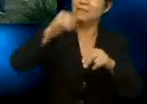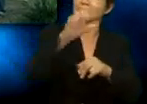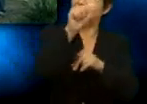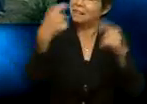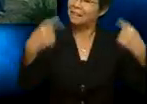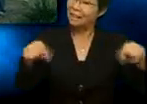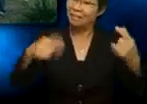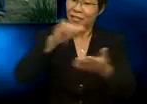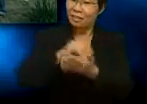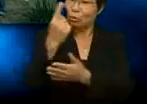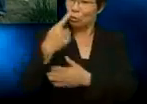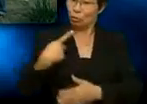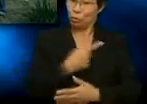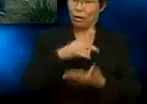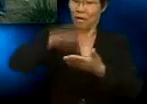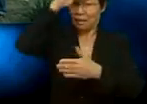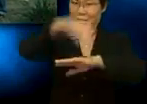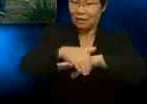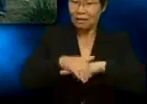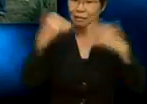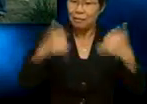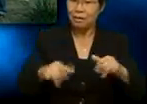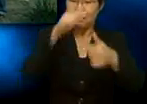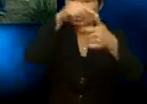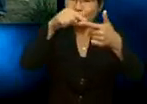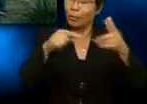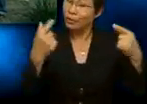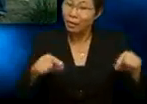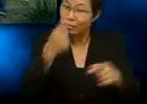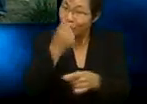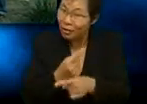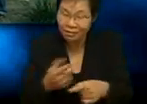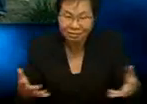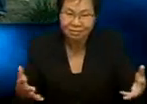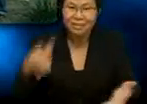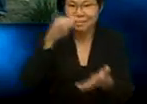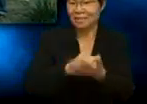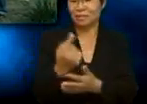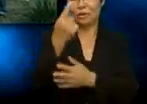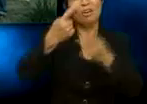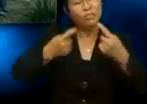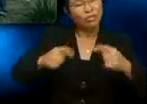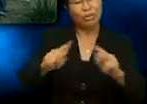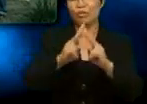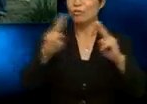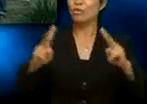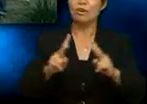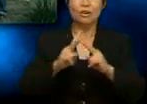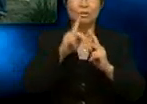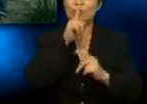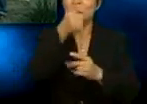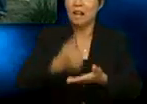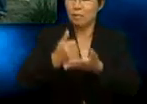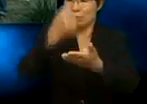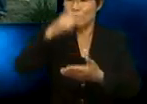one where you learn English by playing a series of games, right? Yes, that's the one. Oh, I've tried it. Really helped me improve my English. And it was fun.